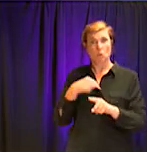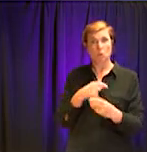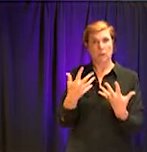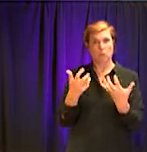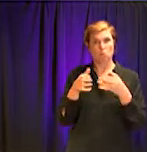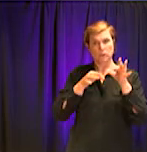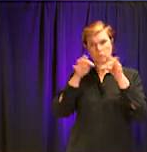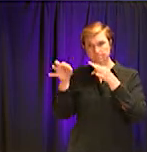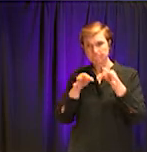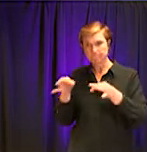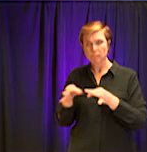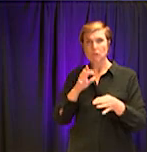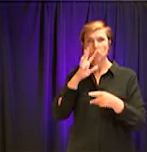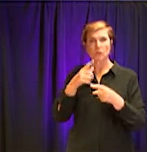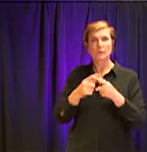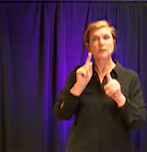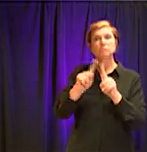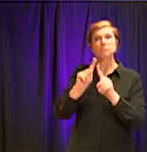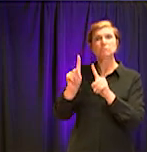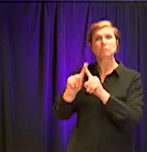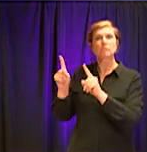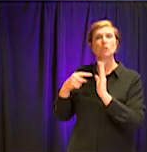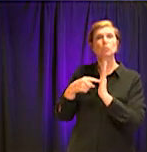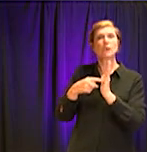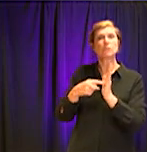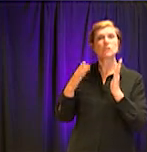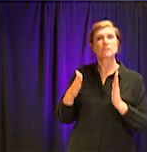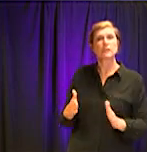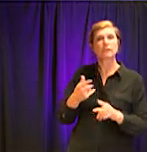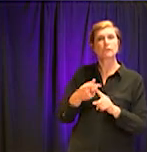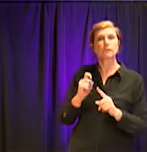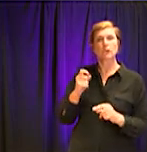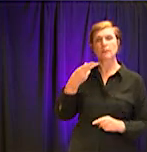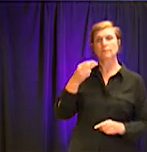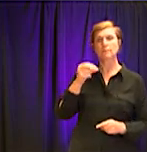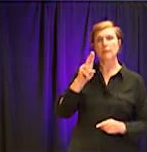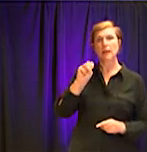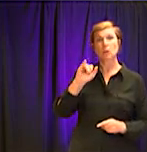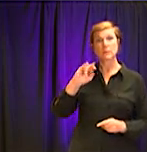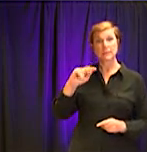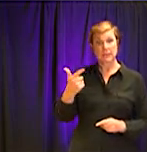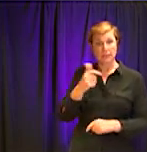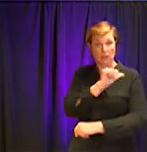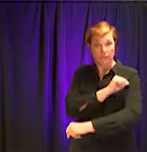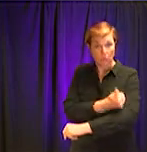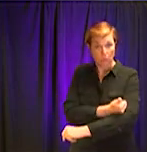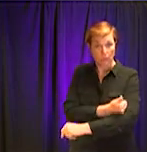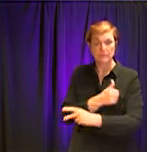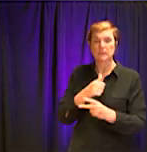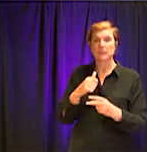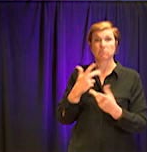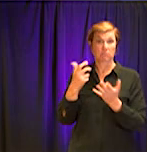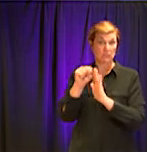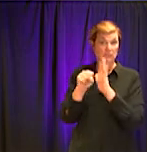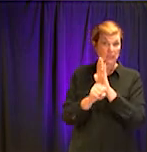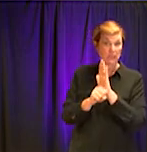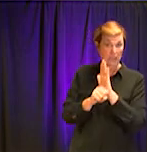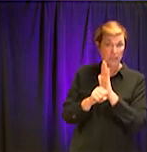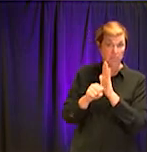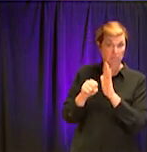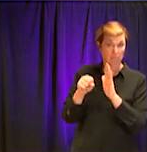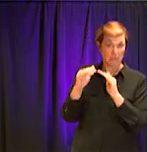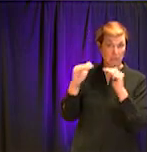available. Bring, we will have, hopefully representatives from the housing authority, uh, the state level, uh, through, uh,